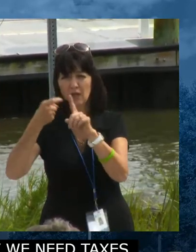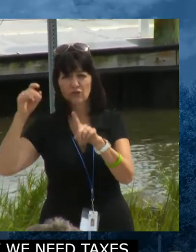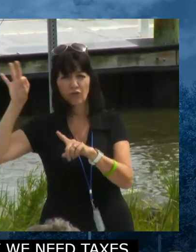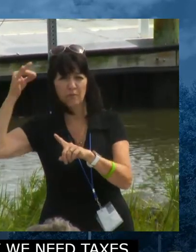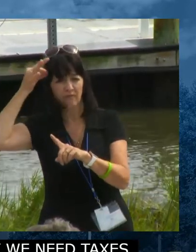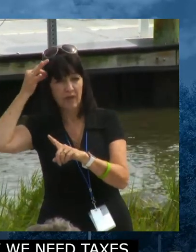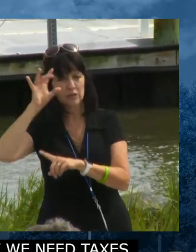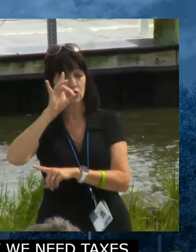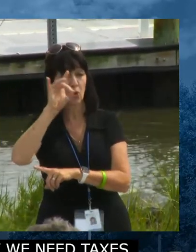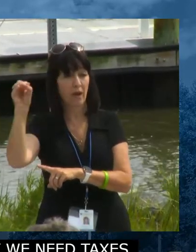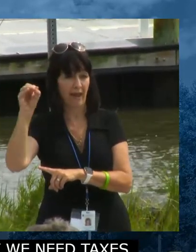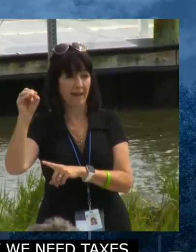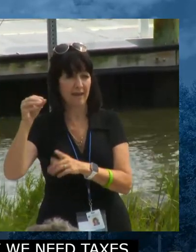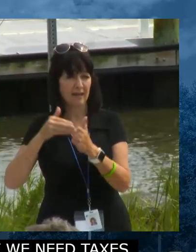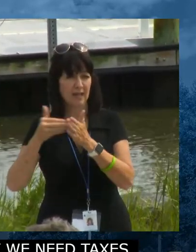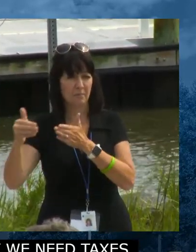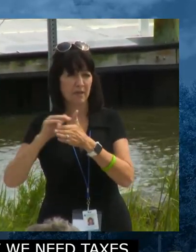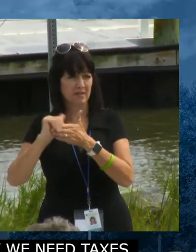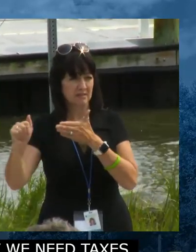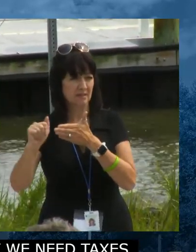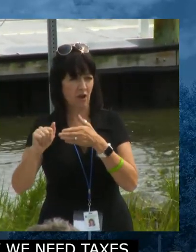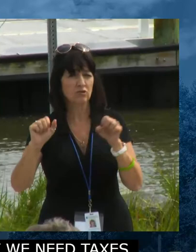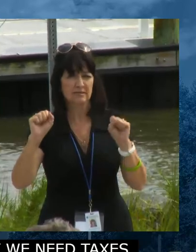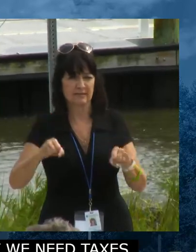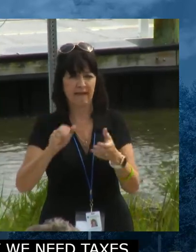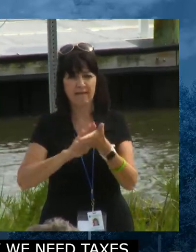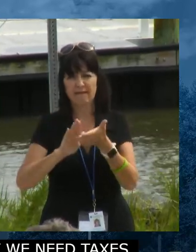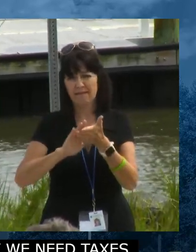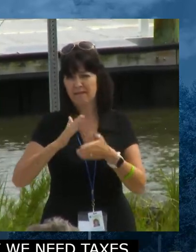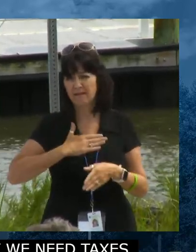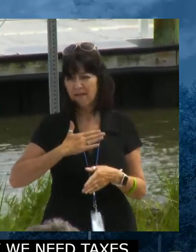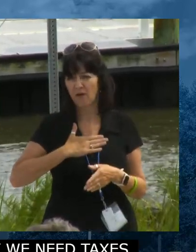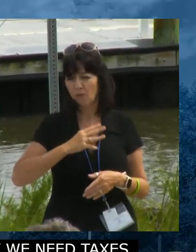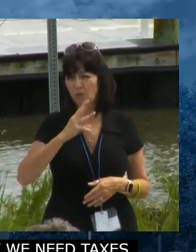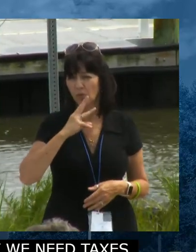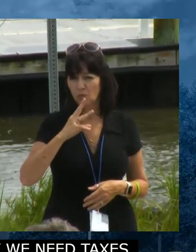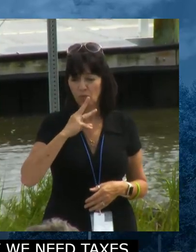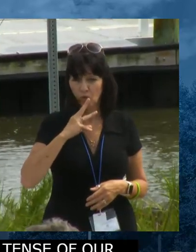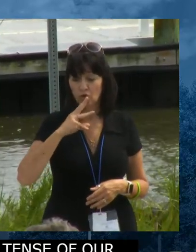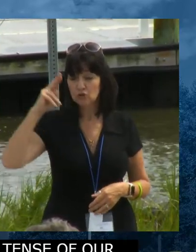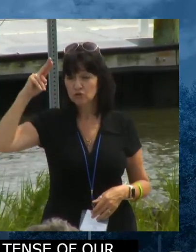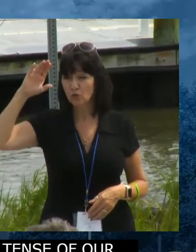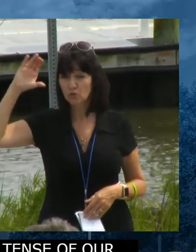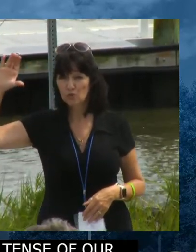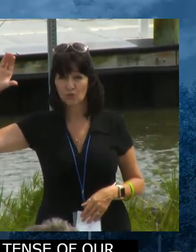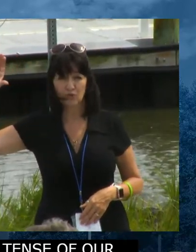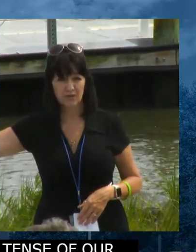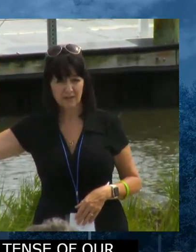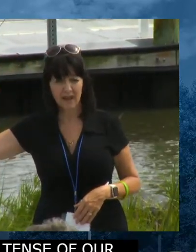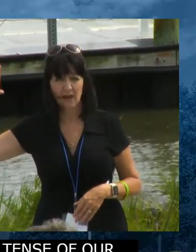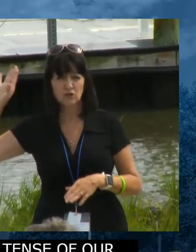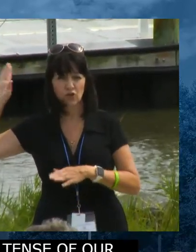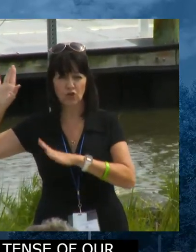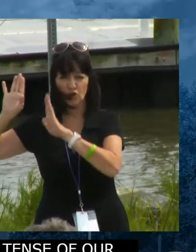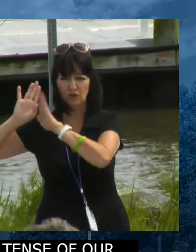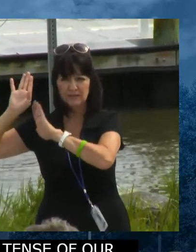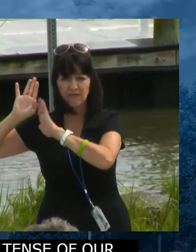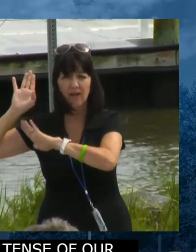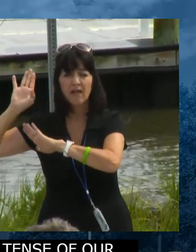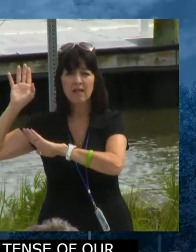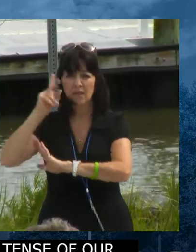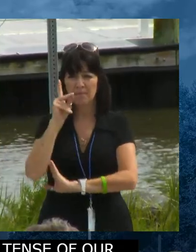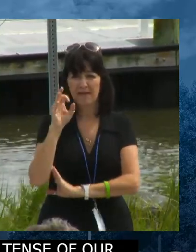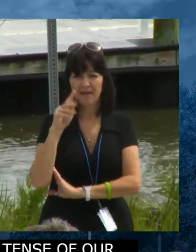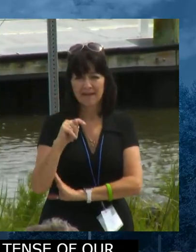million to clean our water. So everything from New Castle County for the development they're doing. Kent